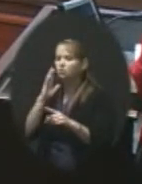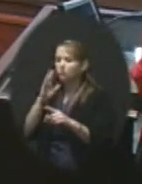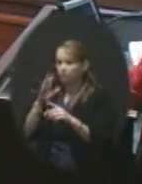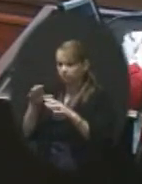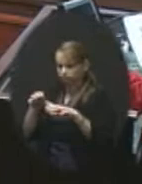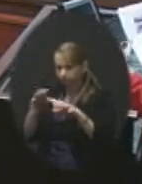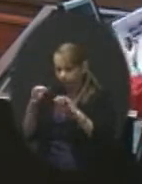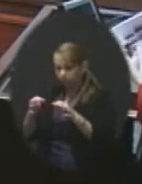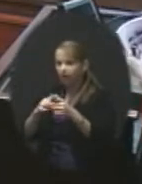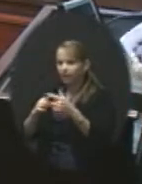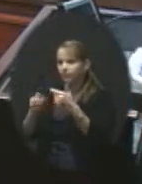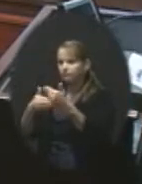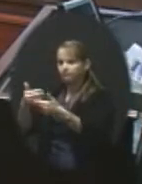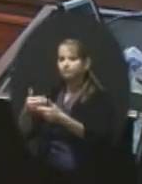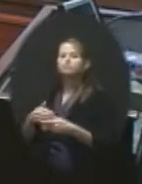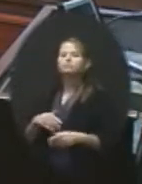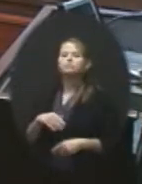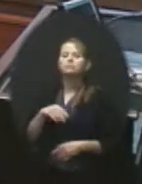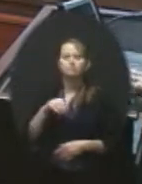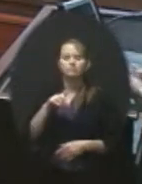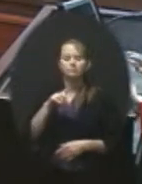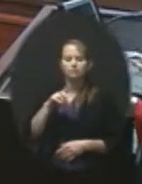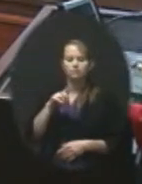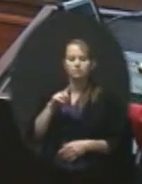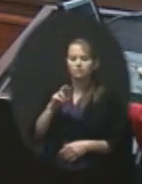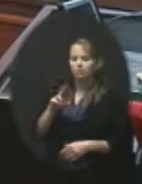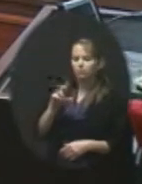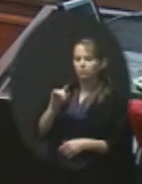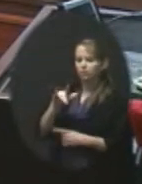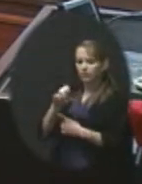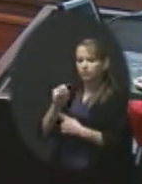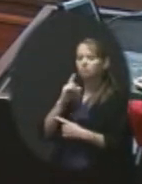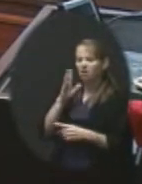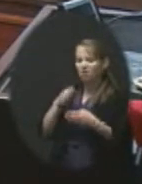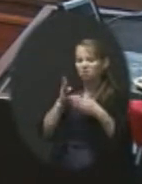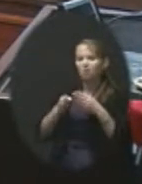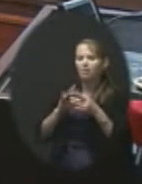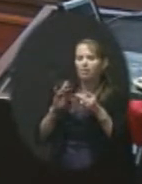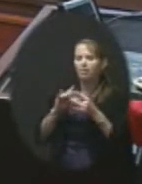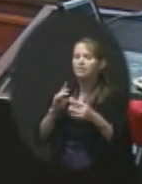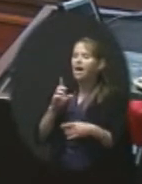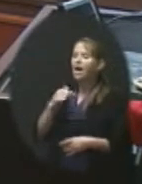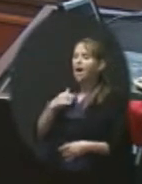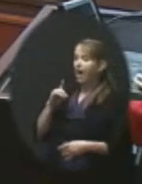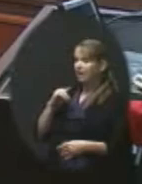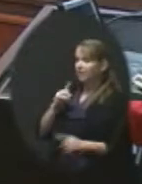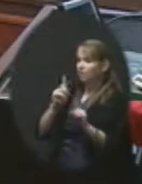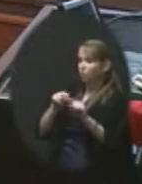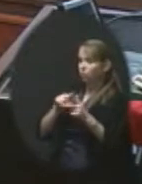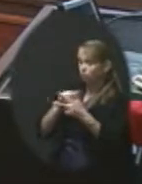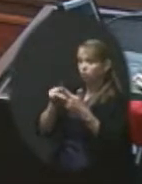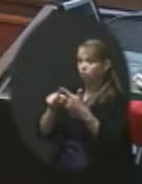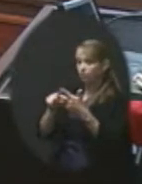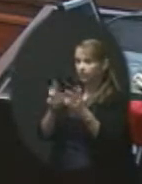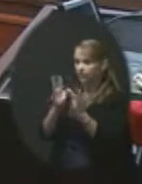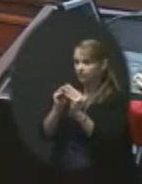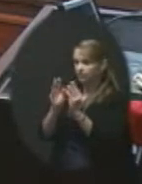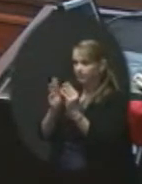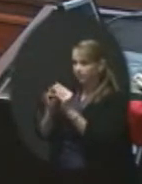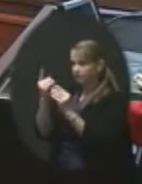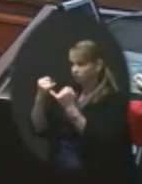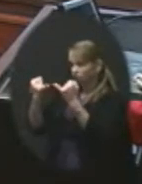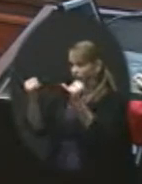I'll wrap up comments then. Dr. Dugan, I did attend all three of the boundary meetings and I just wanted to thank